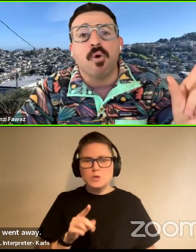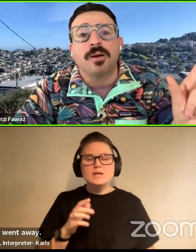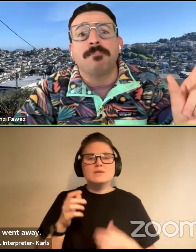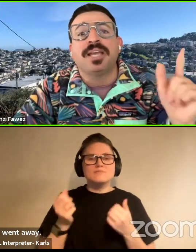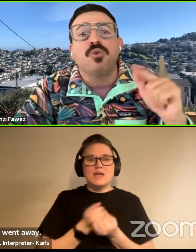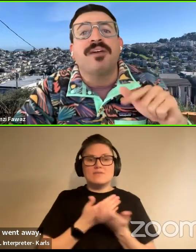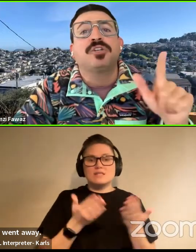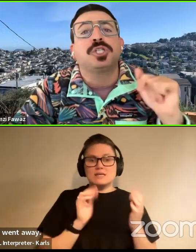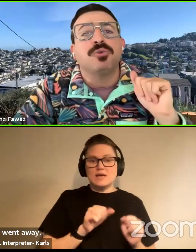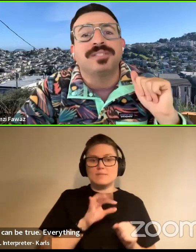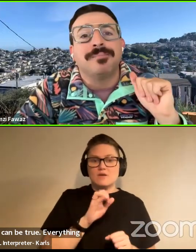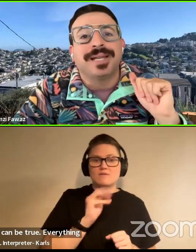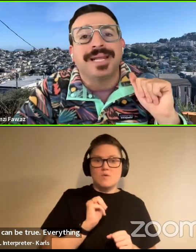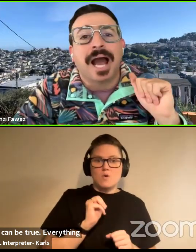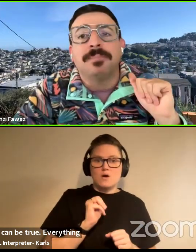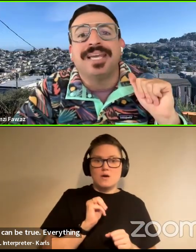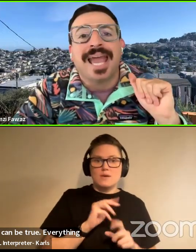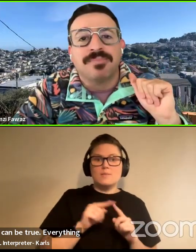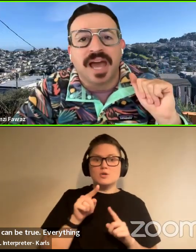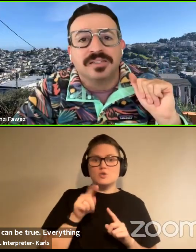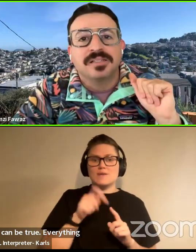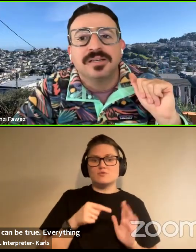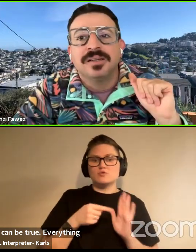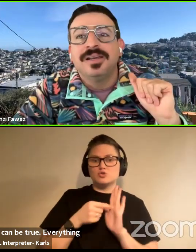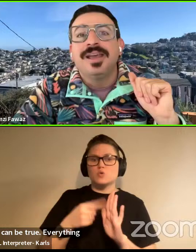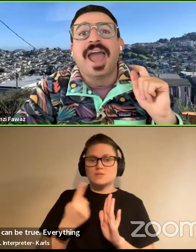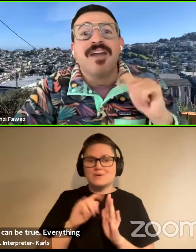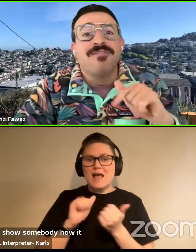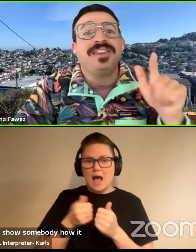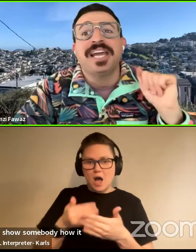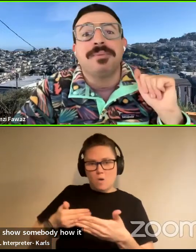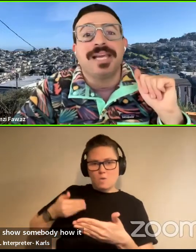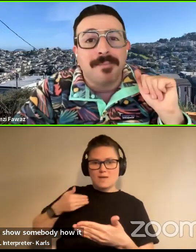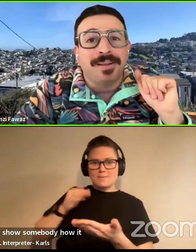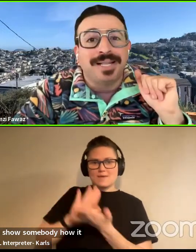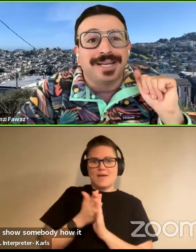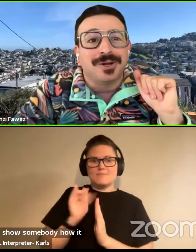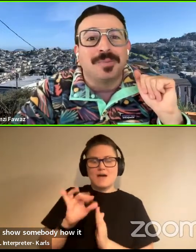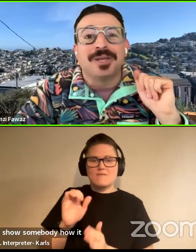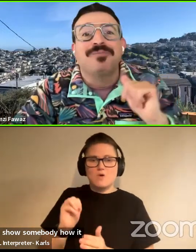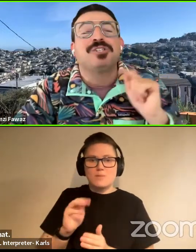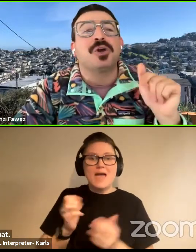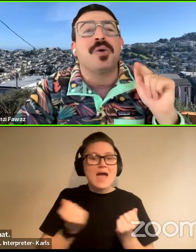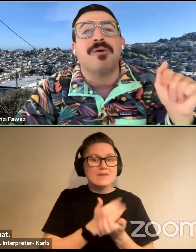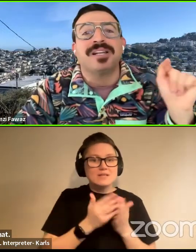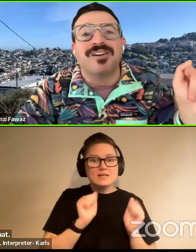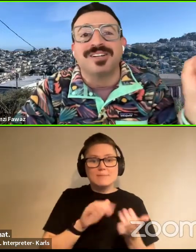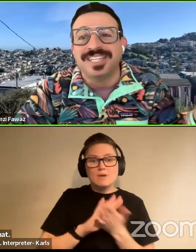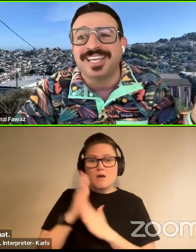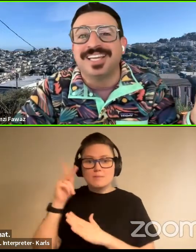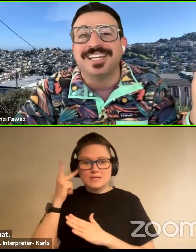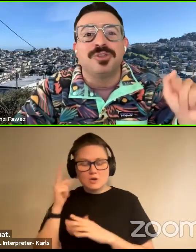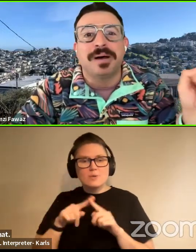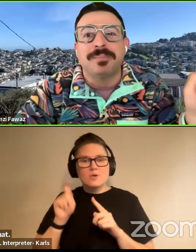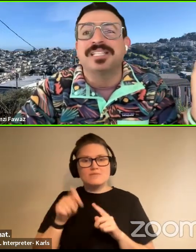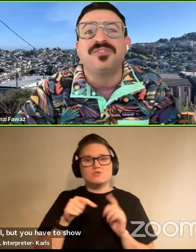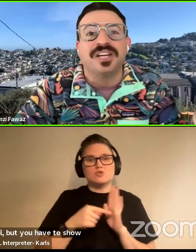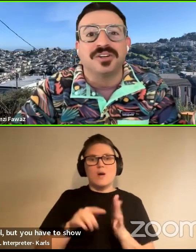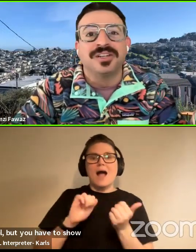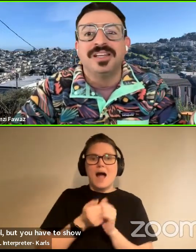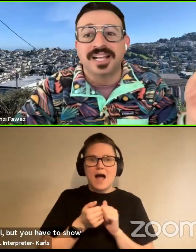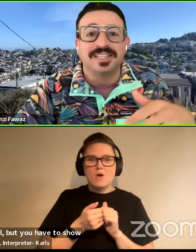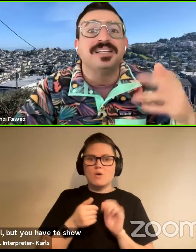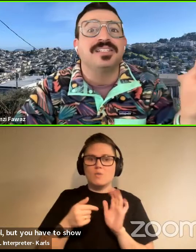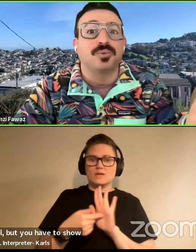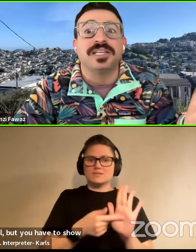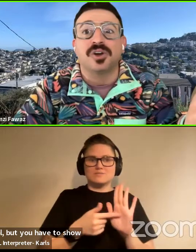can be a form, but you have to show somebody how it became that everything can become political, but you have to show how it got articulated to the public